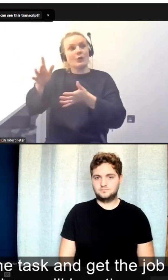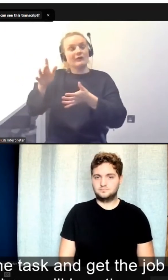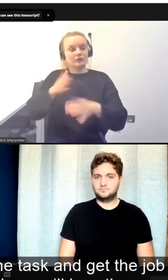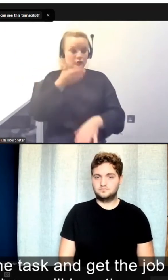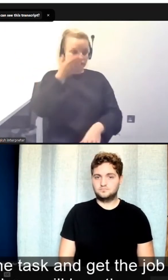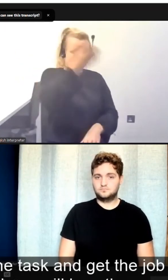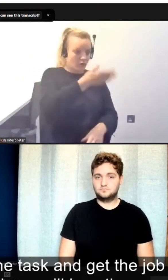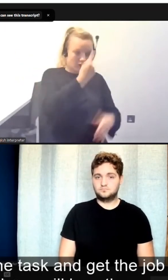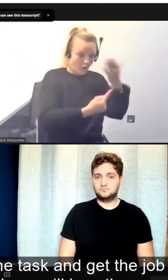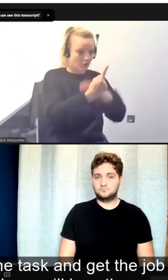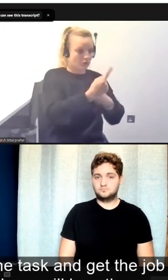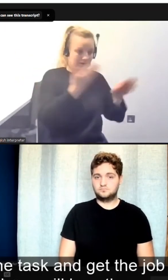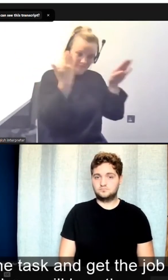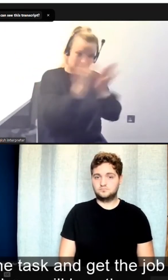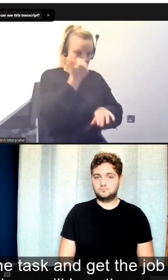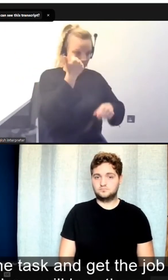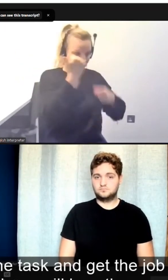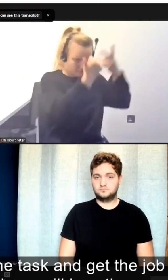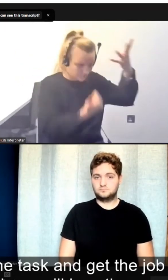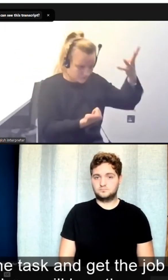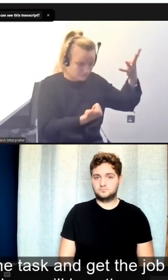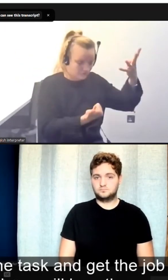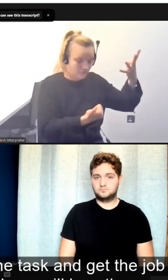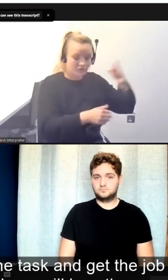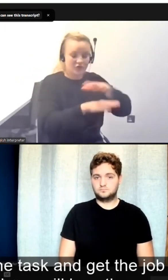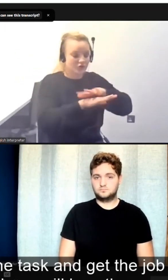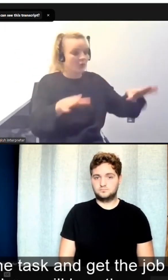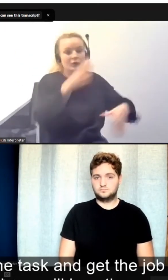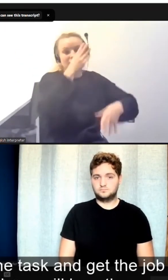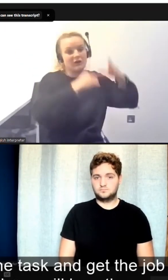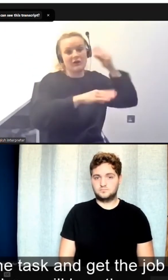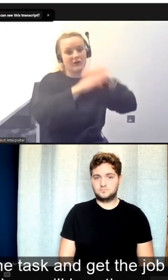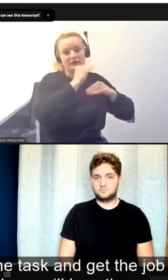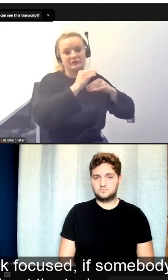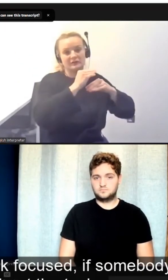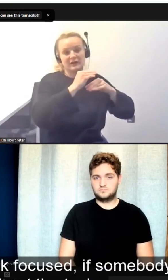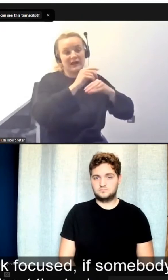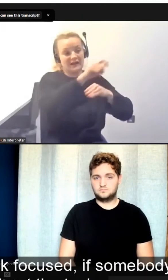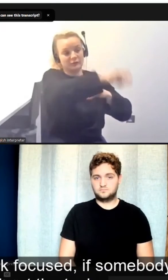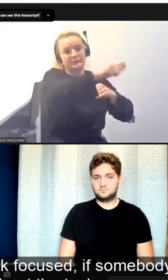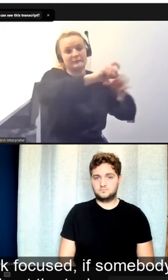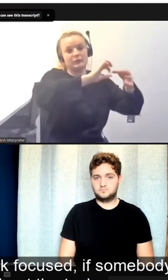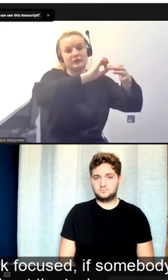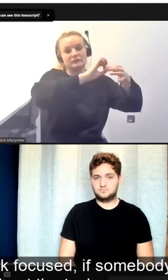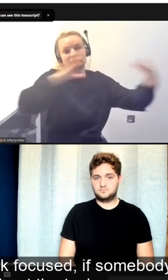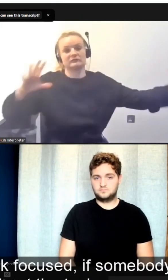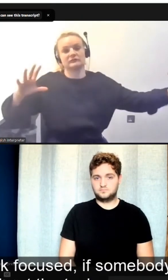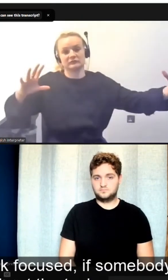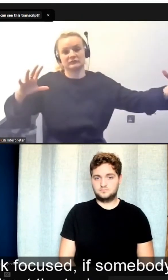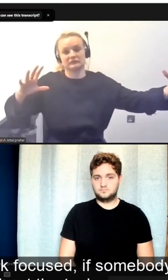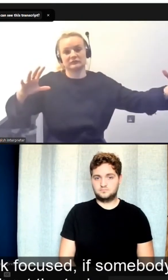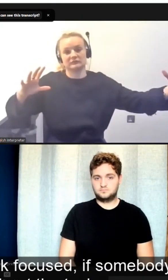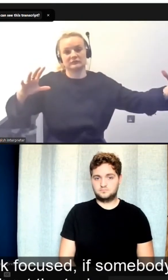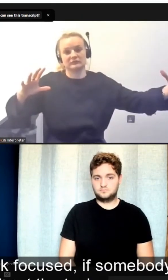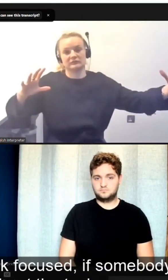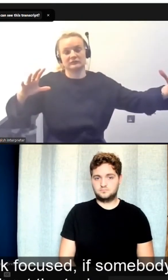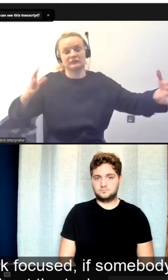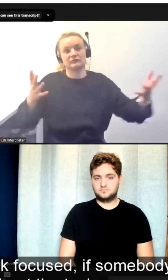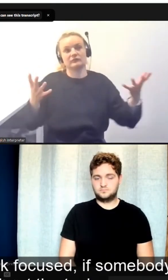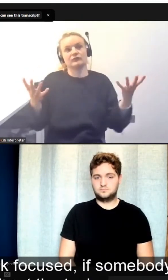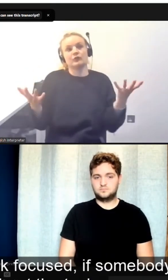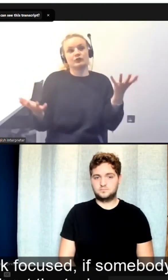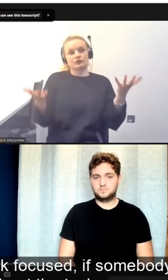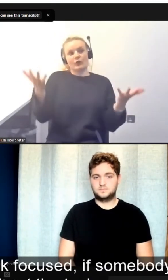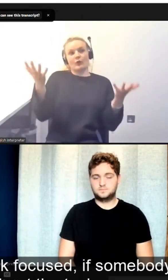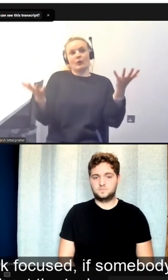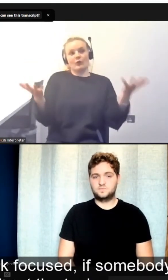task and get the job done, you people won't learn and you will lose them. So I think being, as I